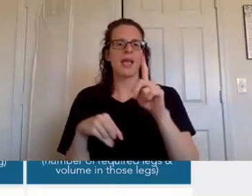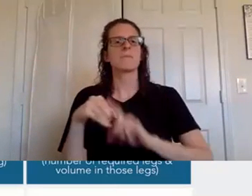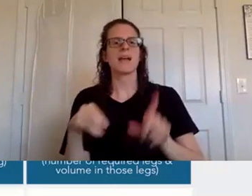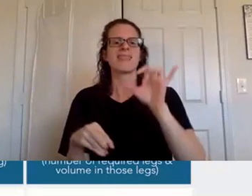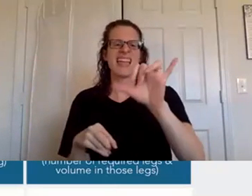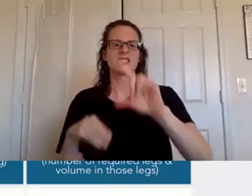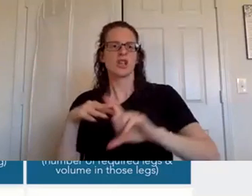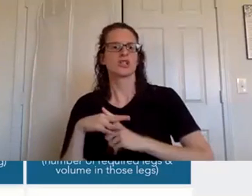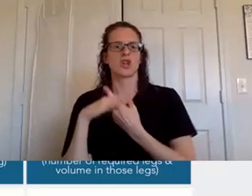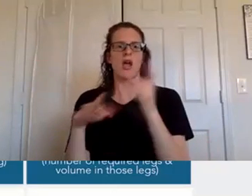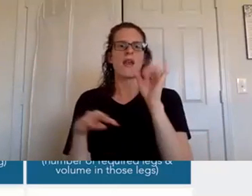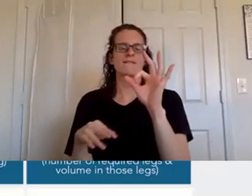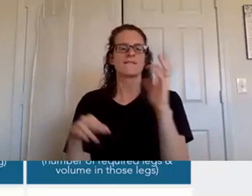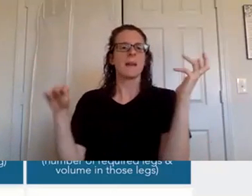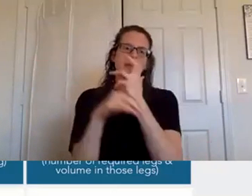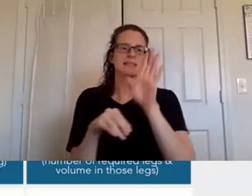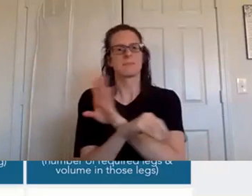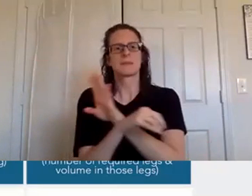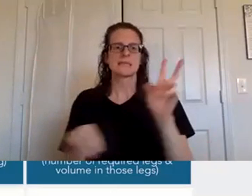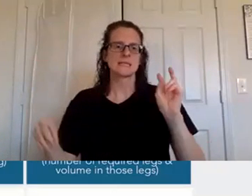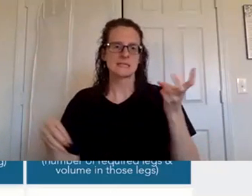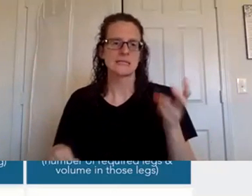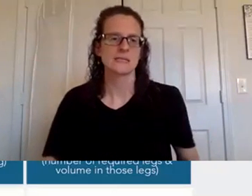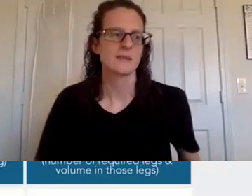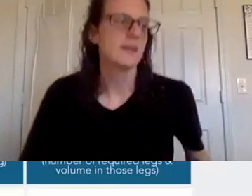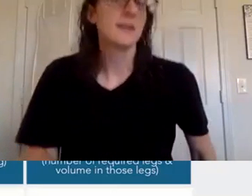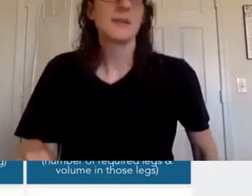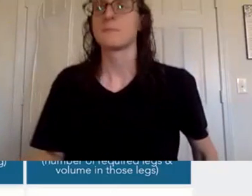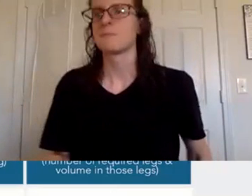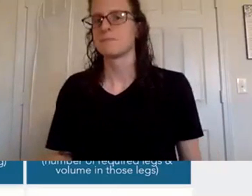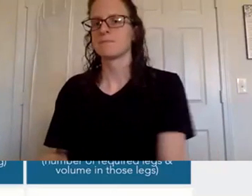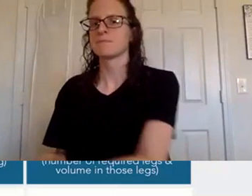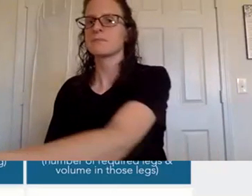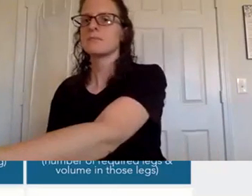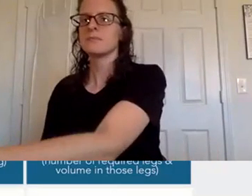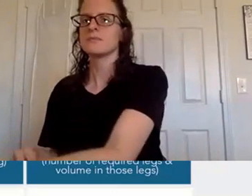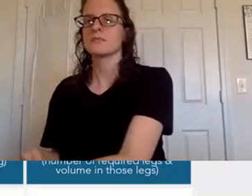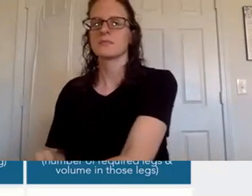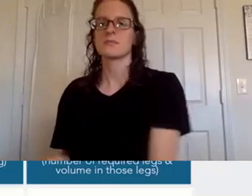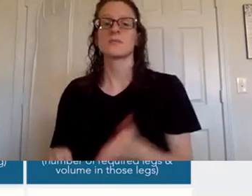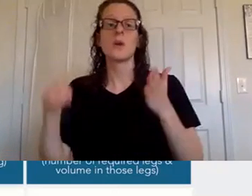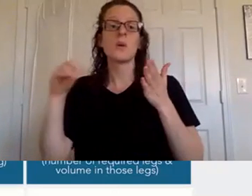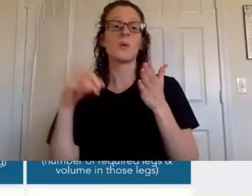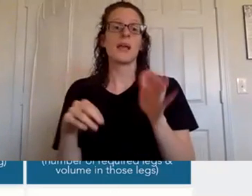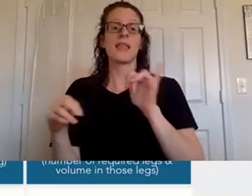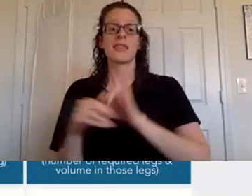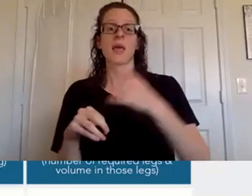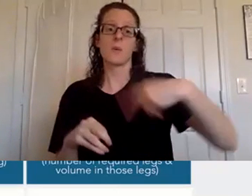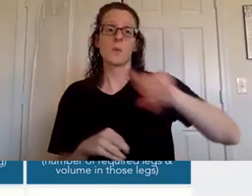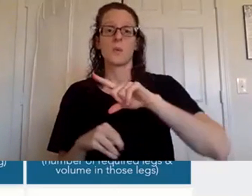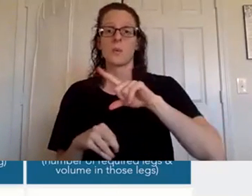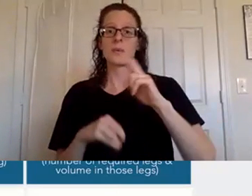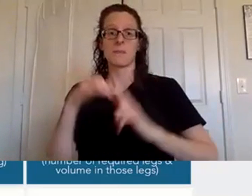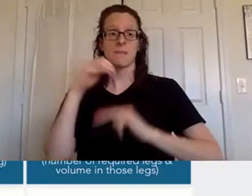an amazing business amazing commission check um so the way that you build um